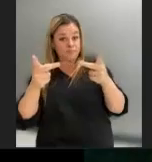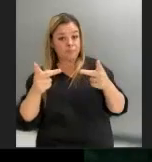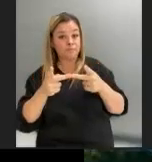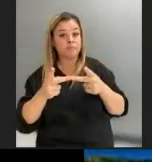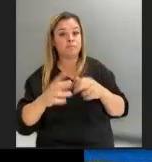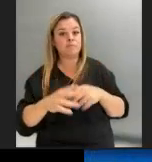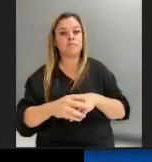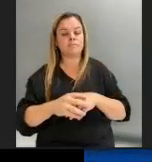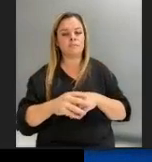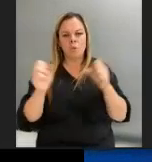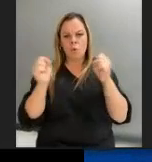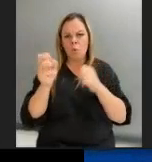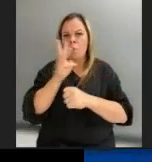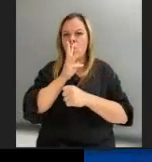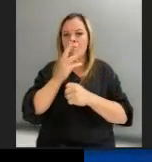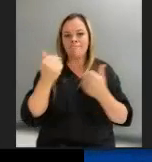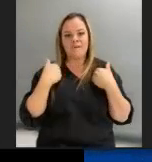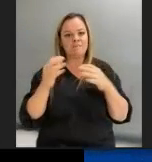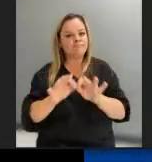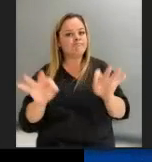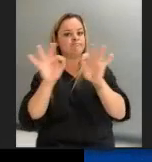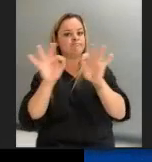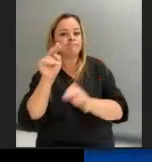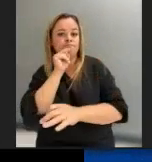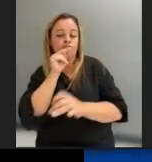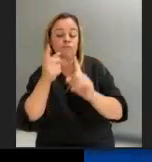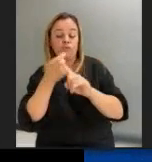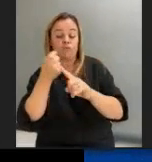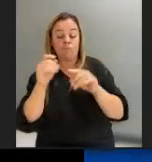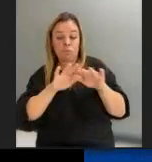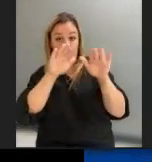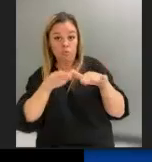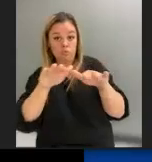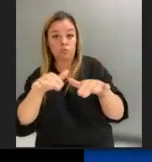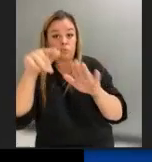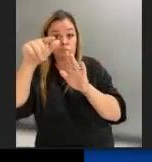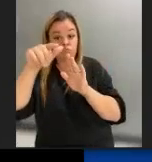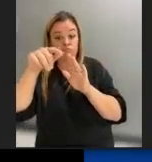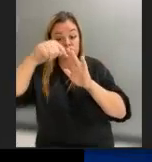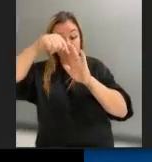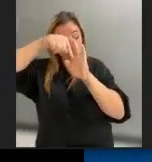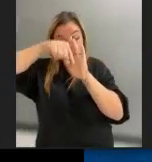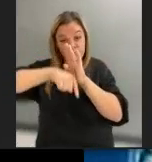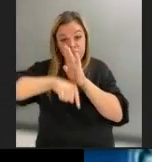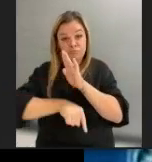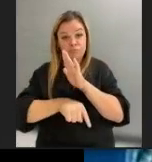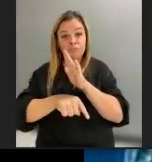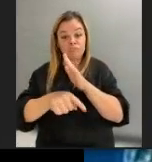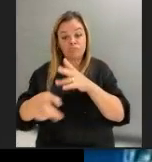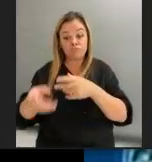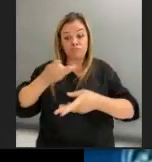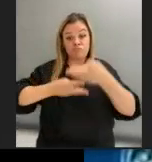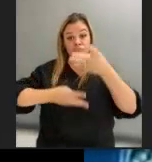Cold waters carry essential nutrients from the ocean's lower depths to the hungry surface plants.